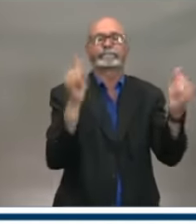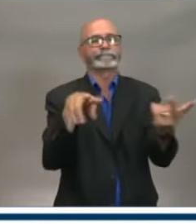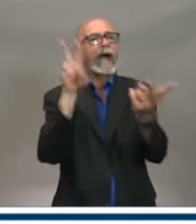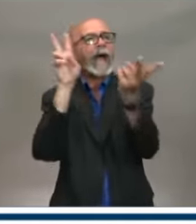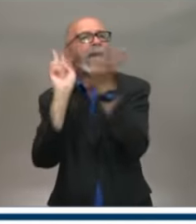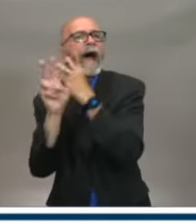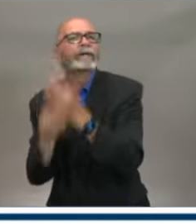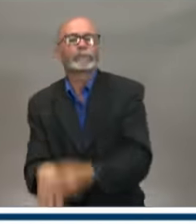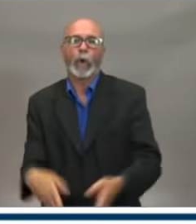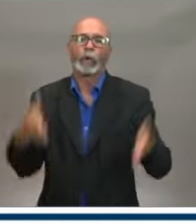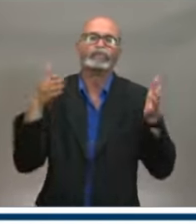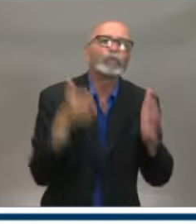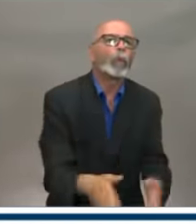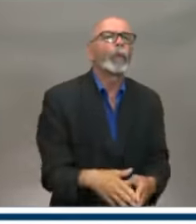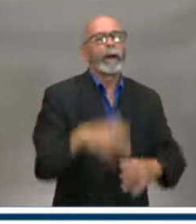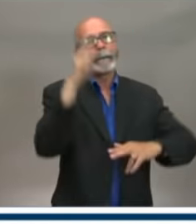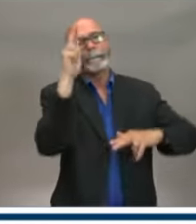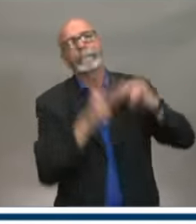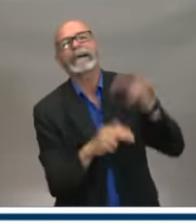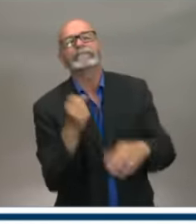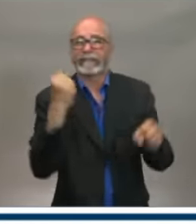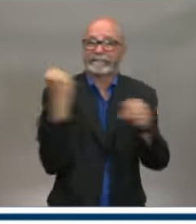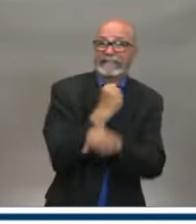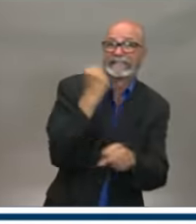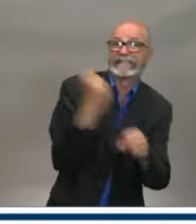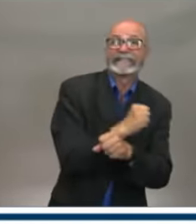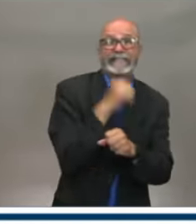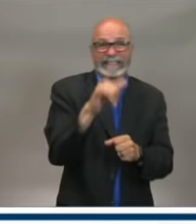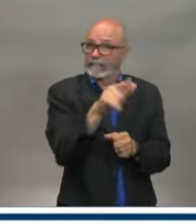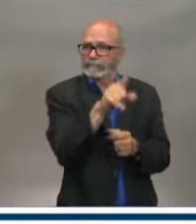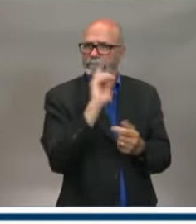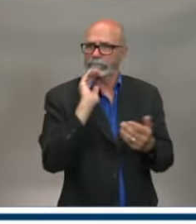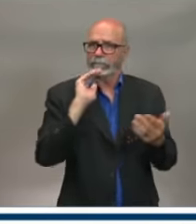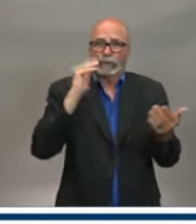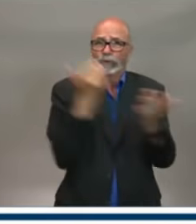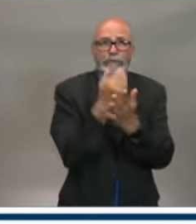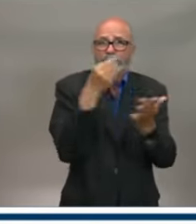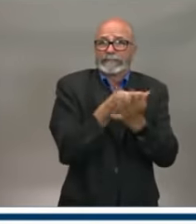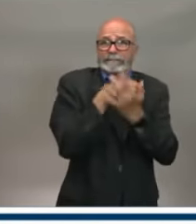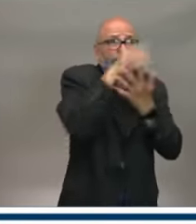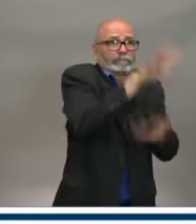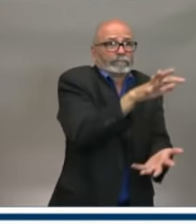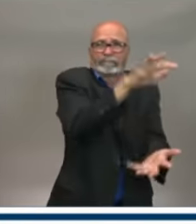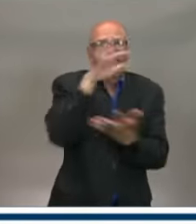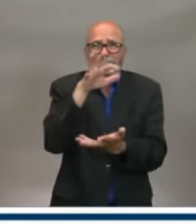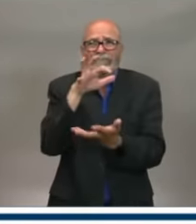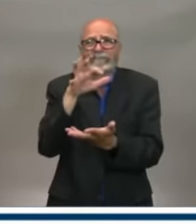quite clear on that. And if it's not, where did you find the funds to be able to do those two programs?